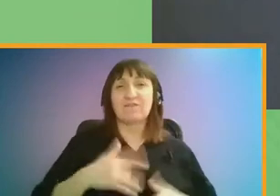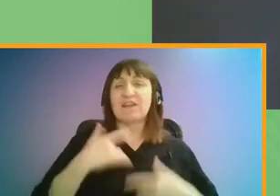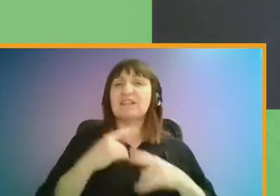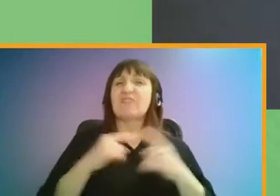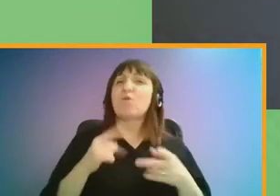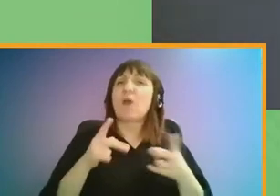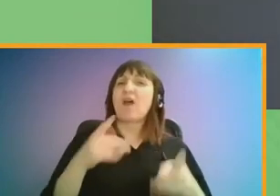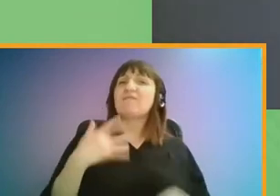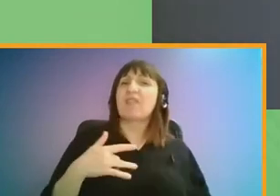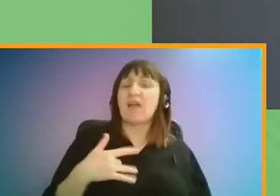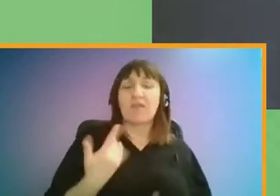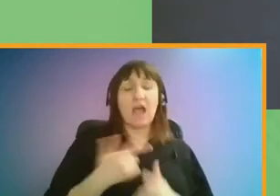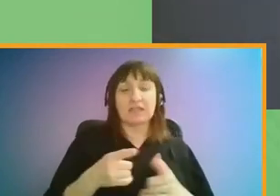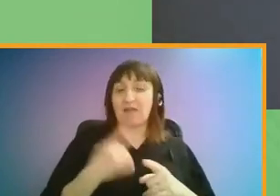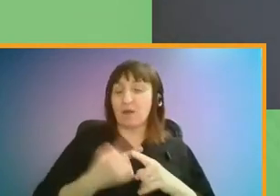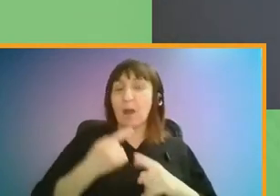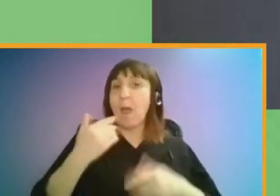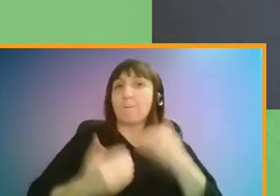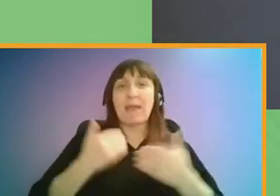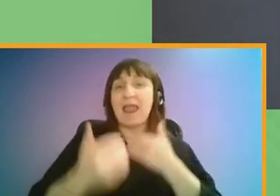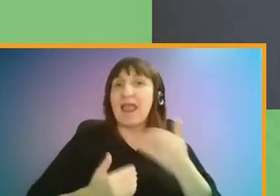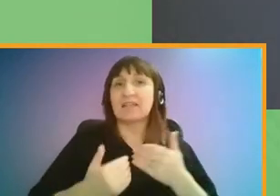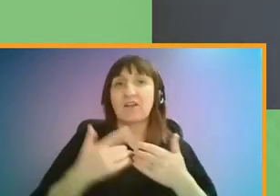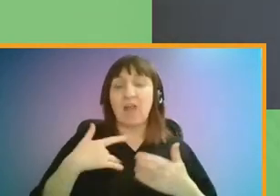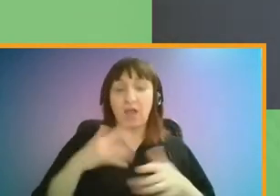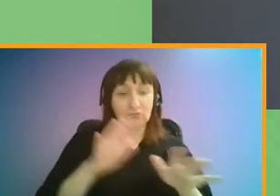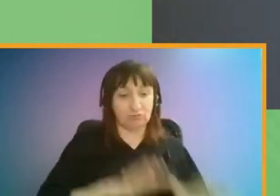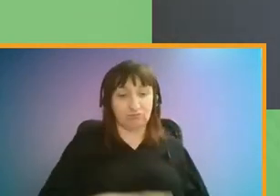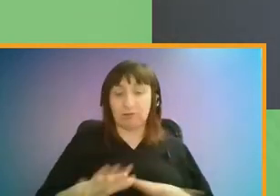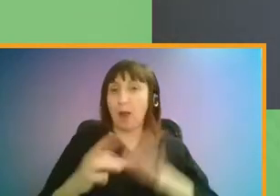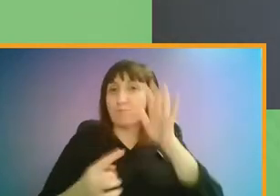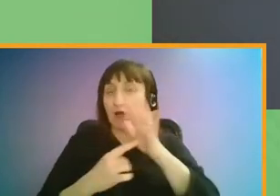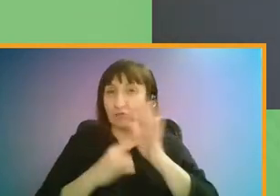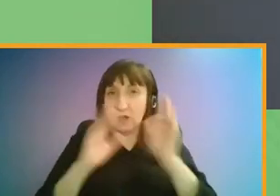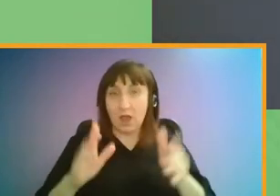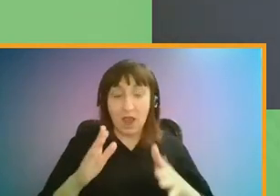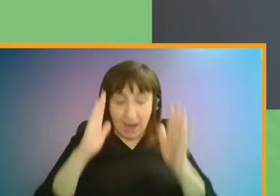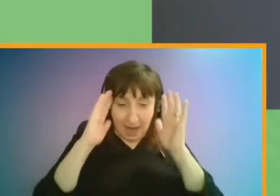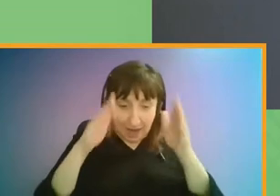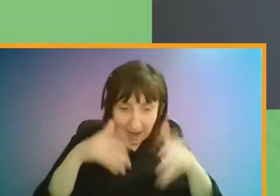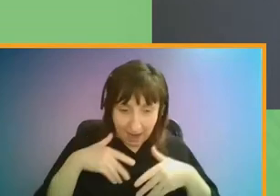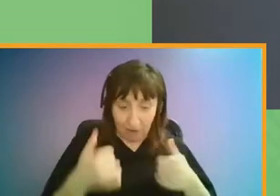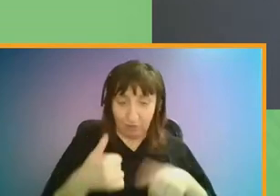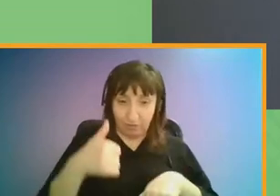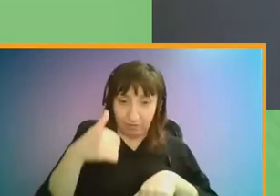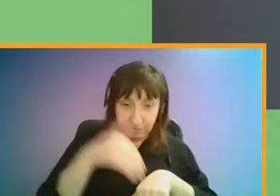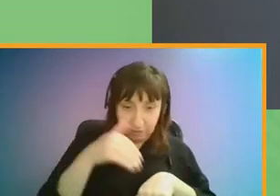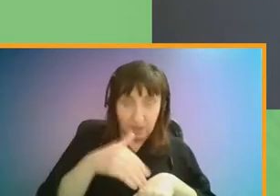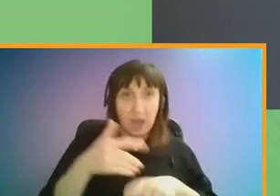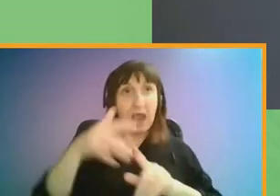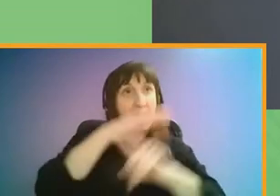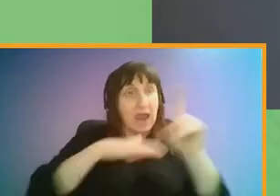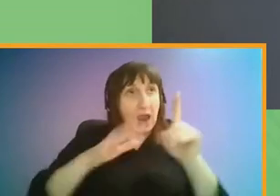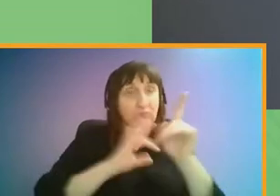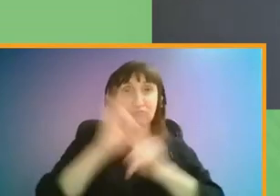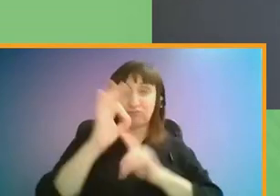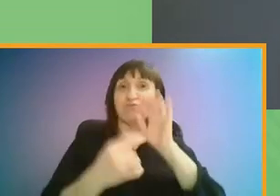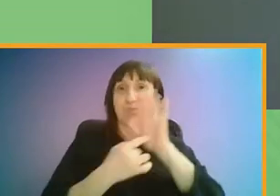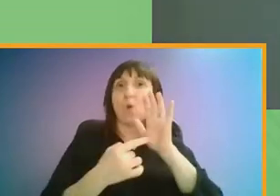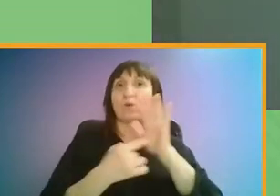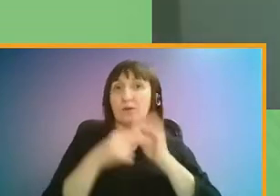a different pace of life and different priorities, where health impacts and cleaner air are really important.